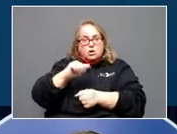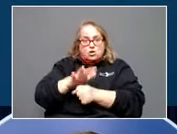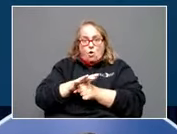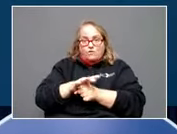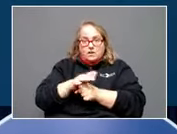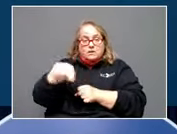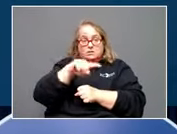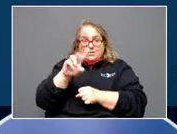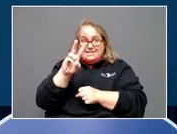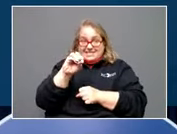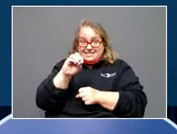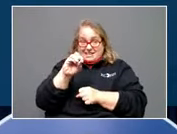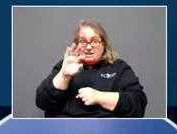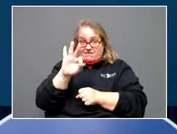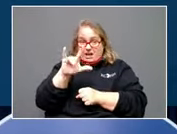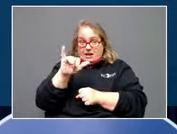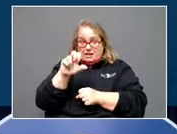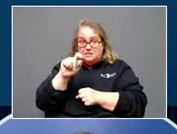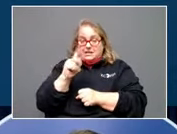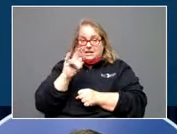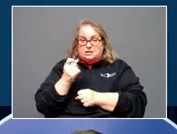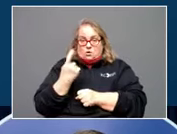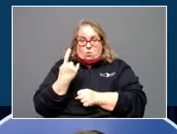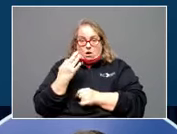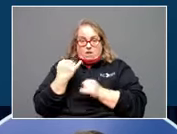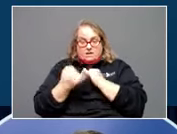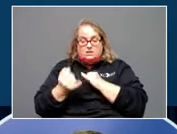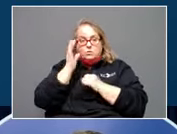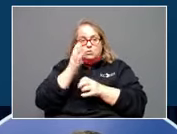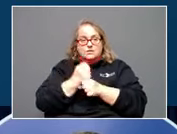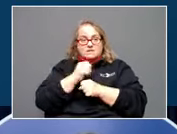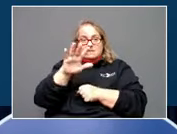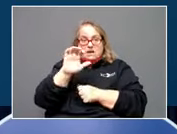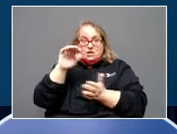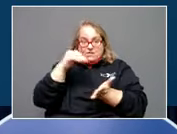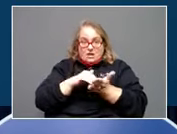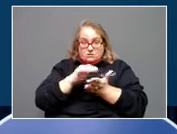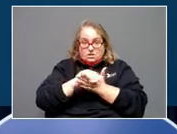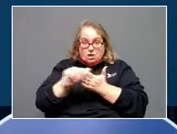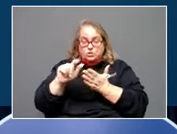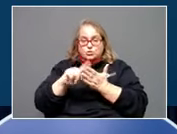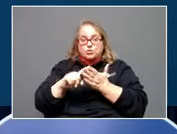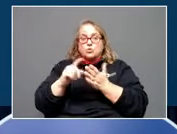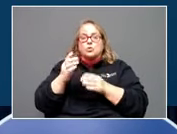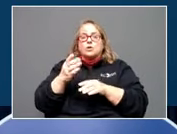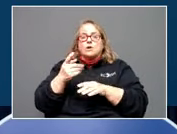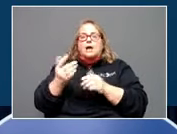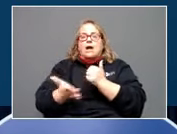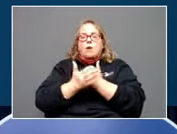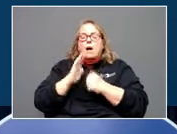pool of 529 applicants. We'll receive $500,000 to further our proposal.